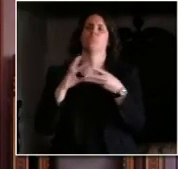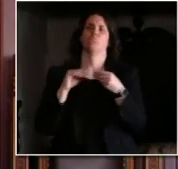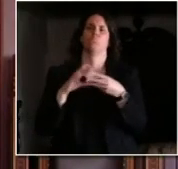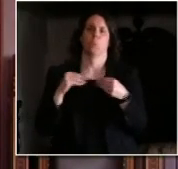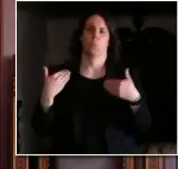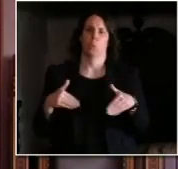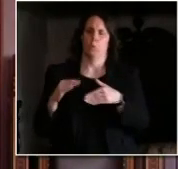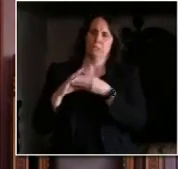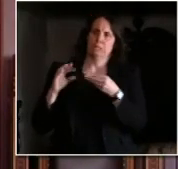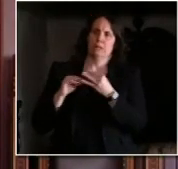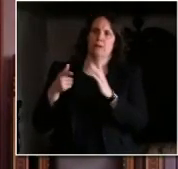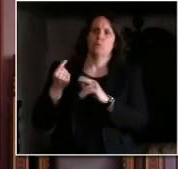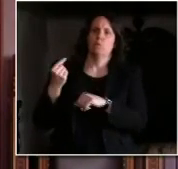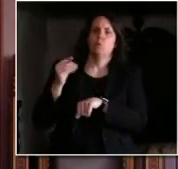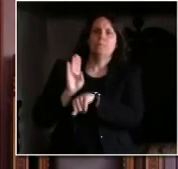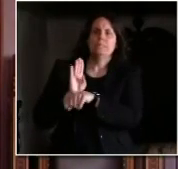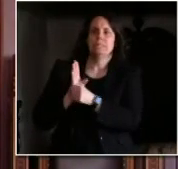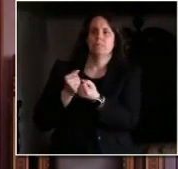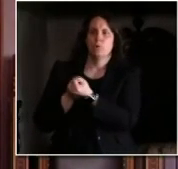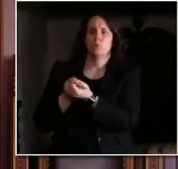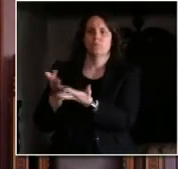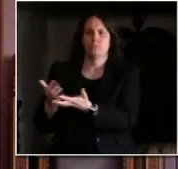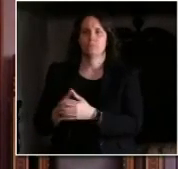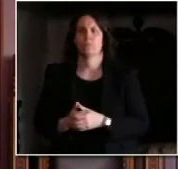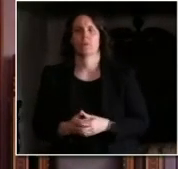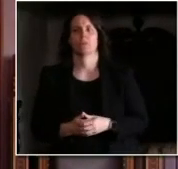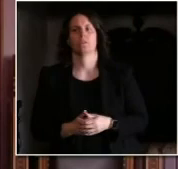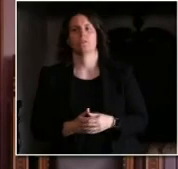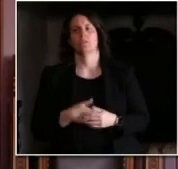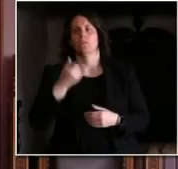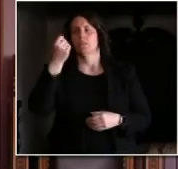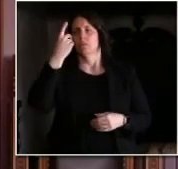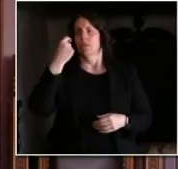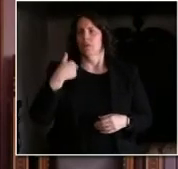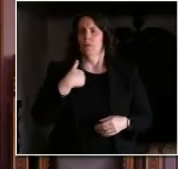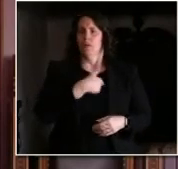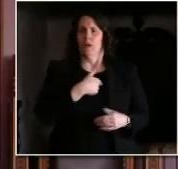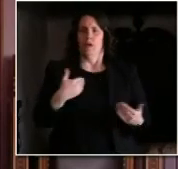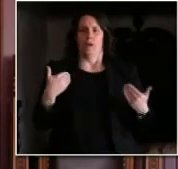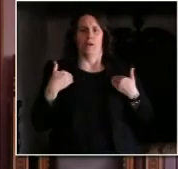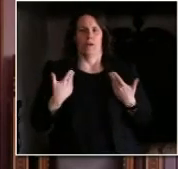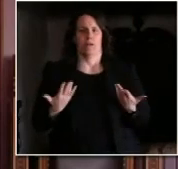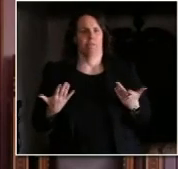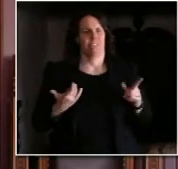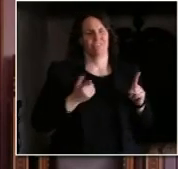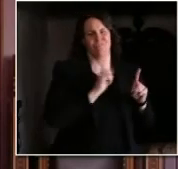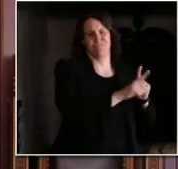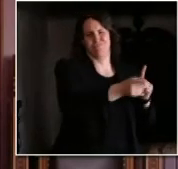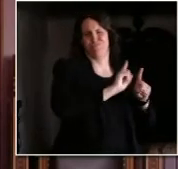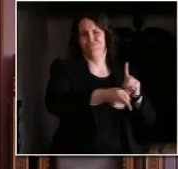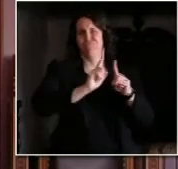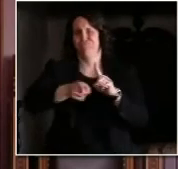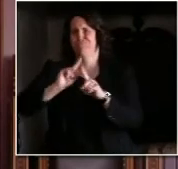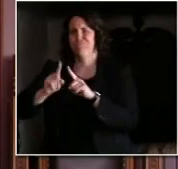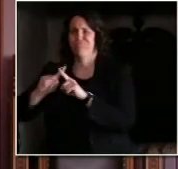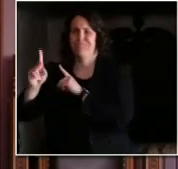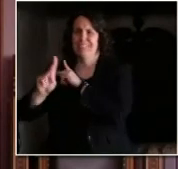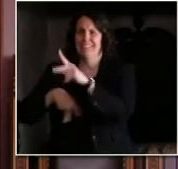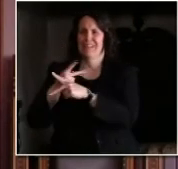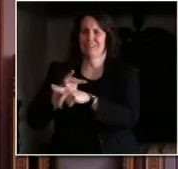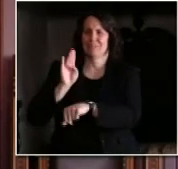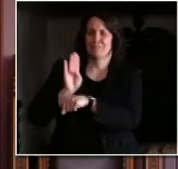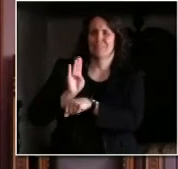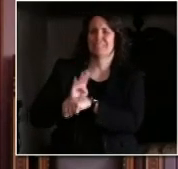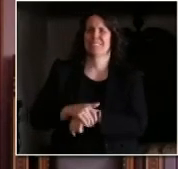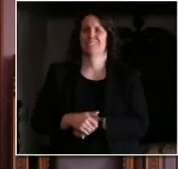a highly diverse set of work not only workforce but the businesses that drive our